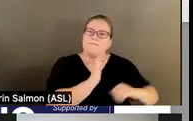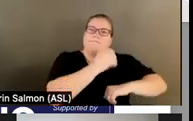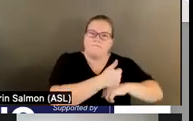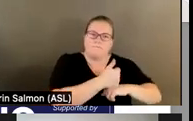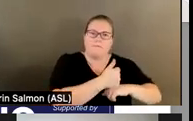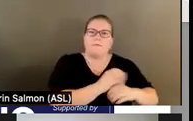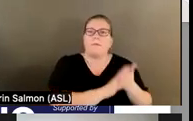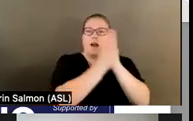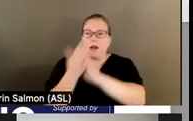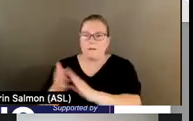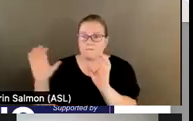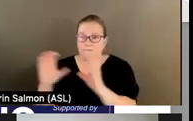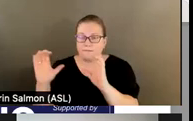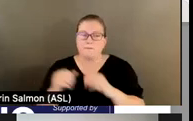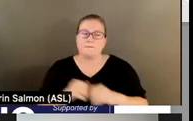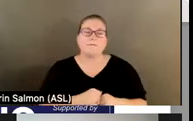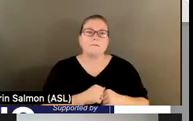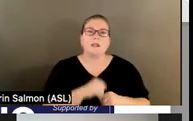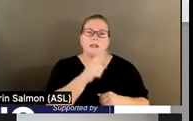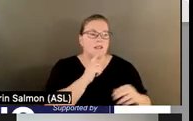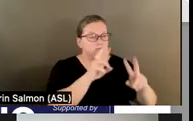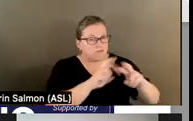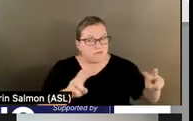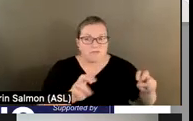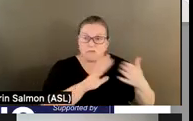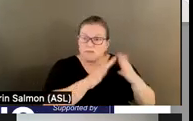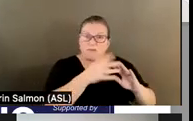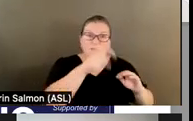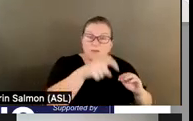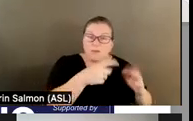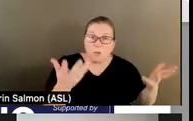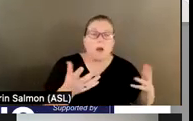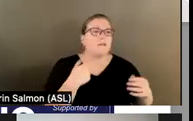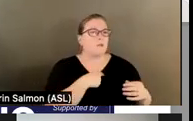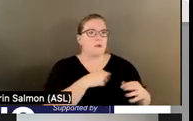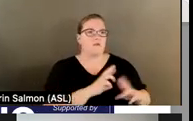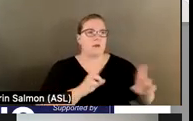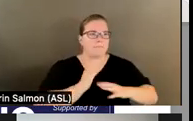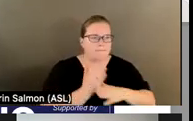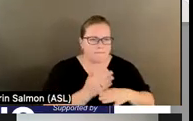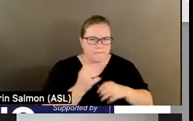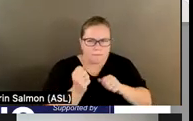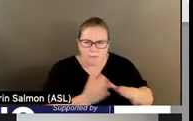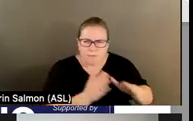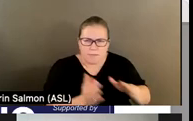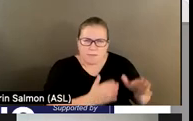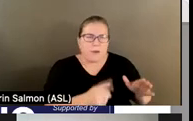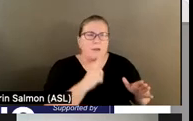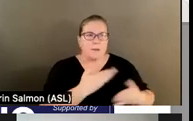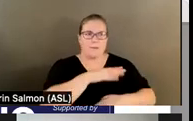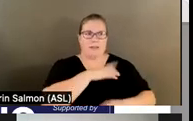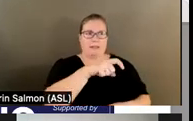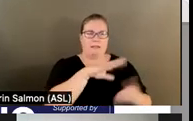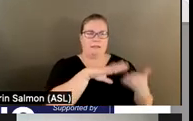These providers have assessed the needs in their community and are preparing to meet those needs. Once they have